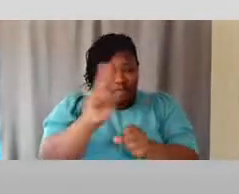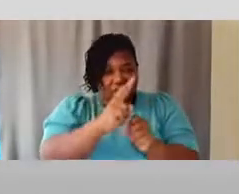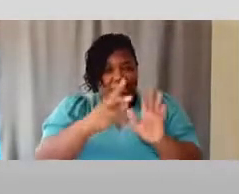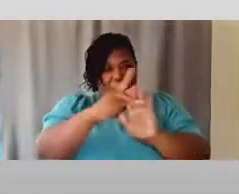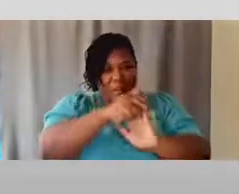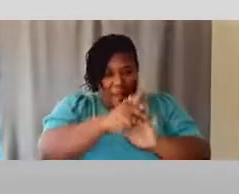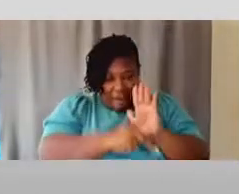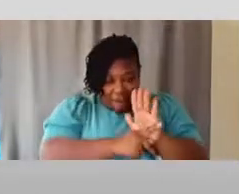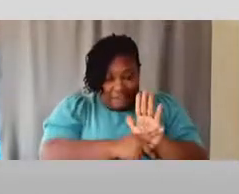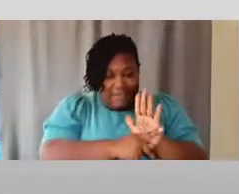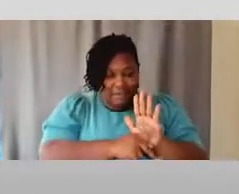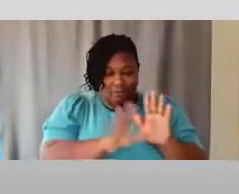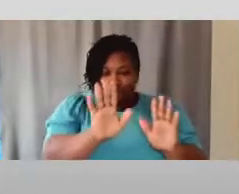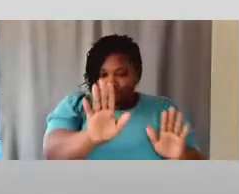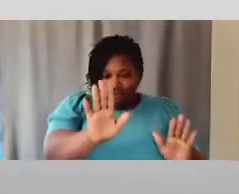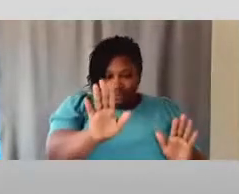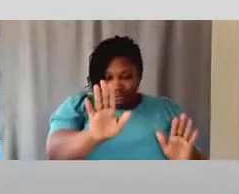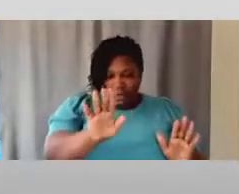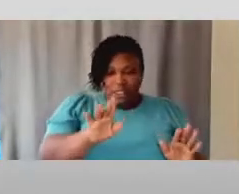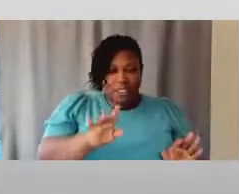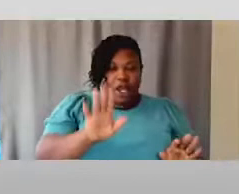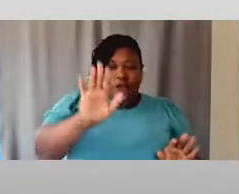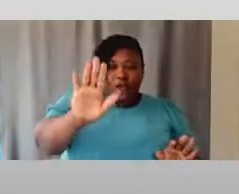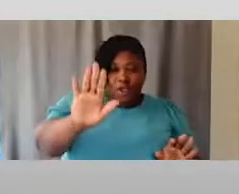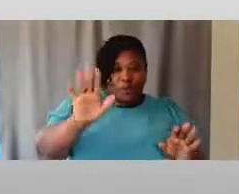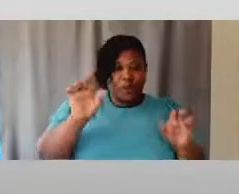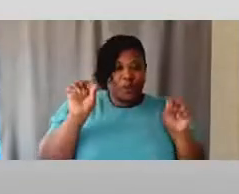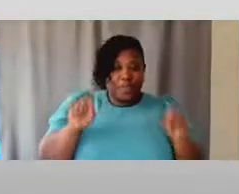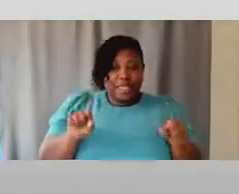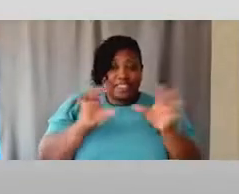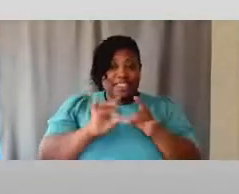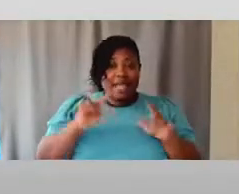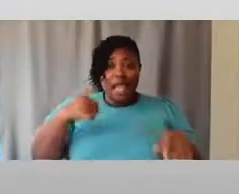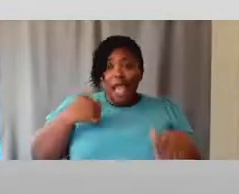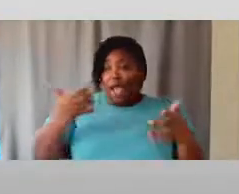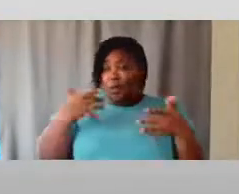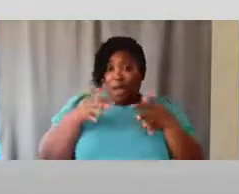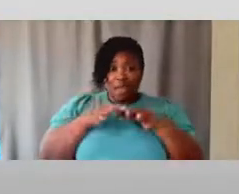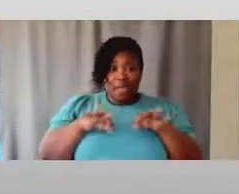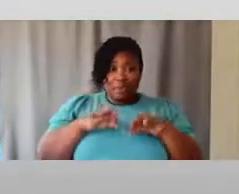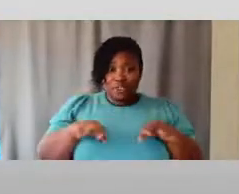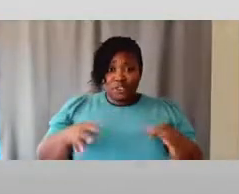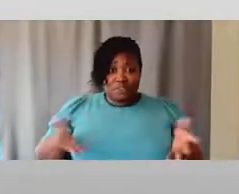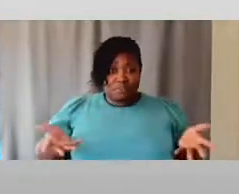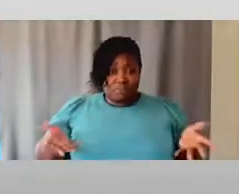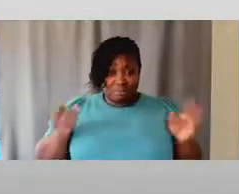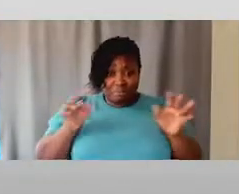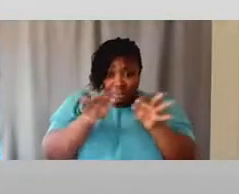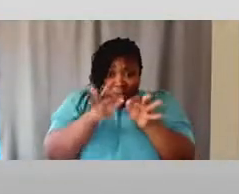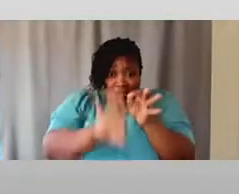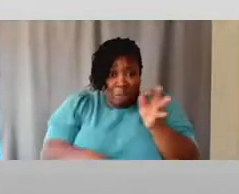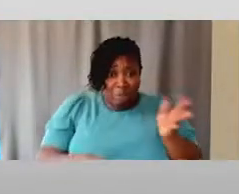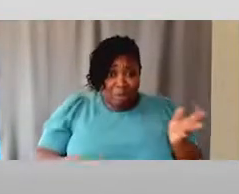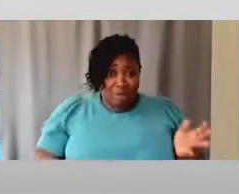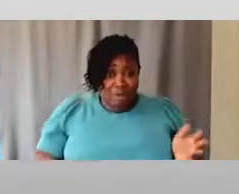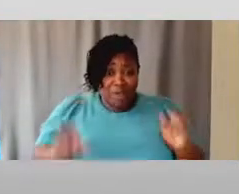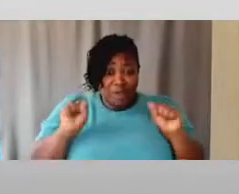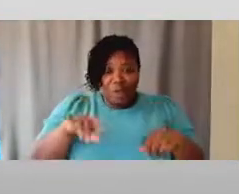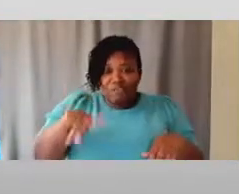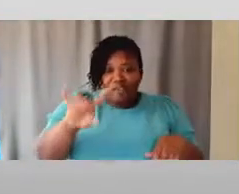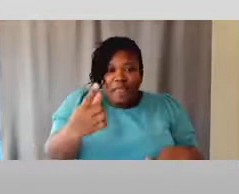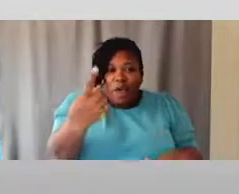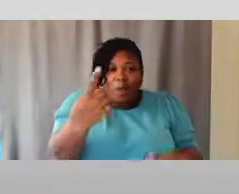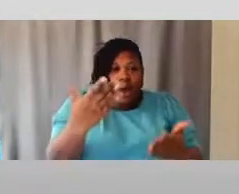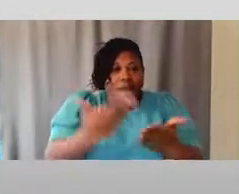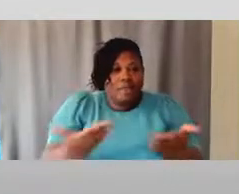you're at. Your thing can say, I just want captions. You know, you can find that one thing, and you